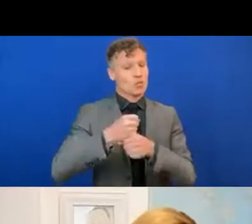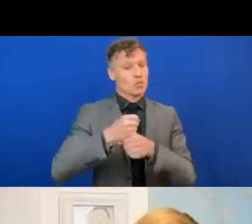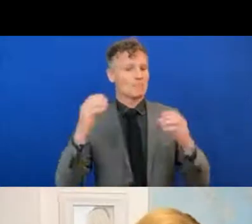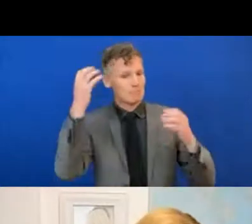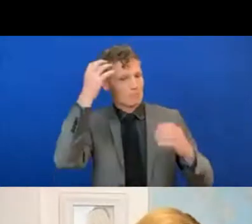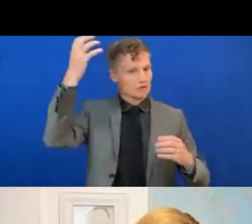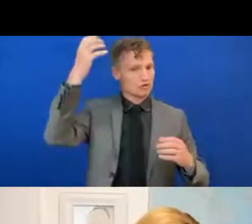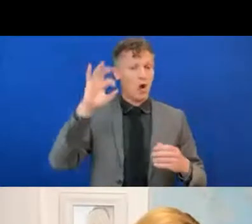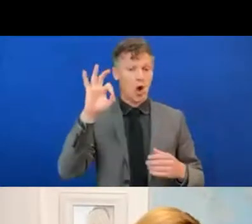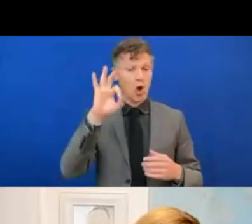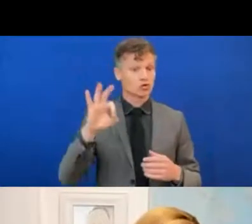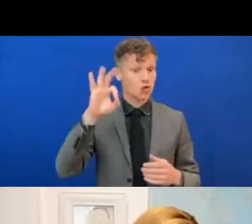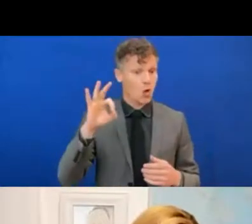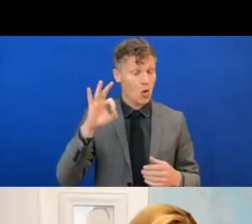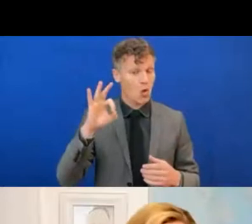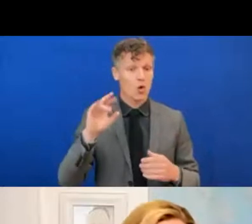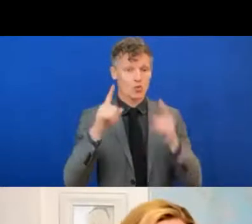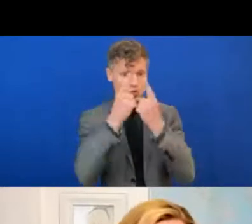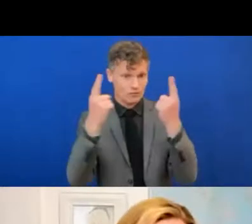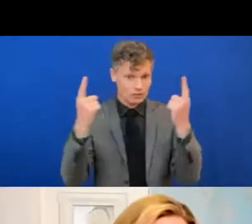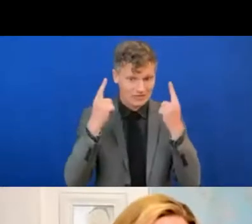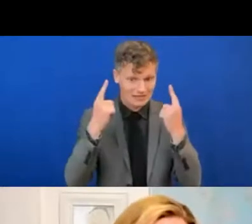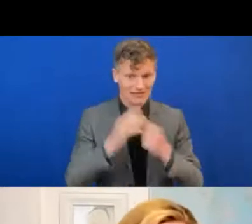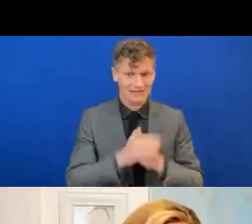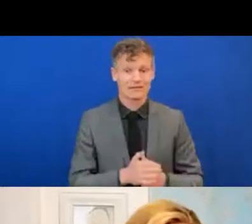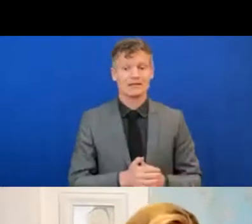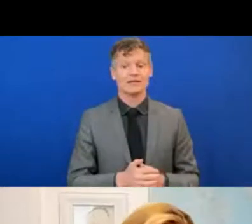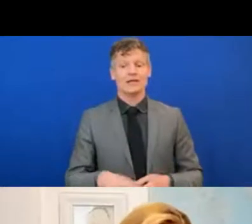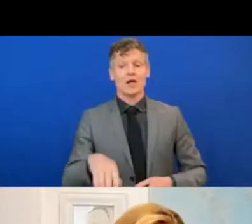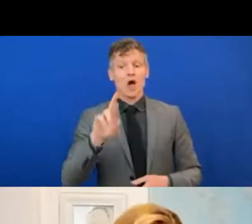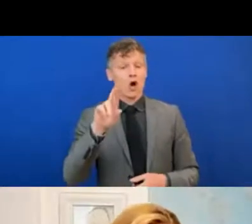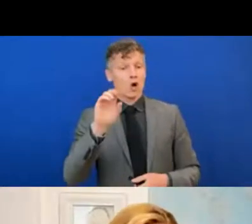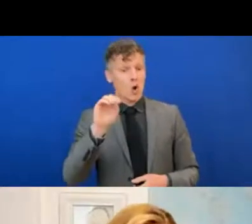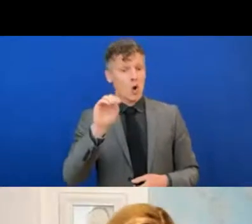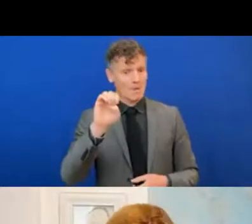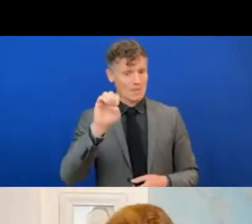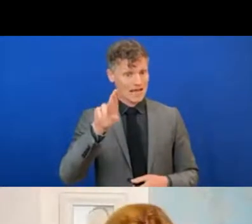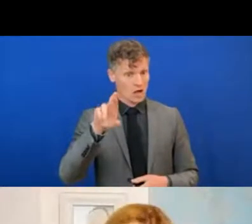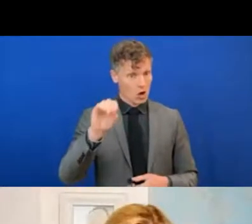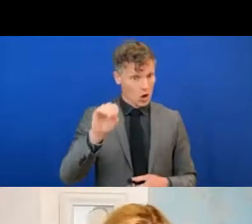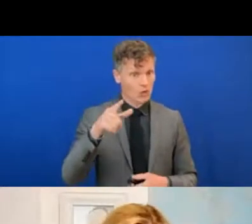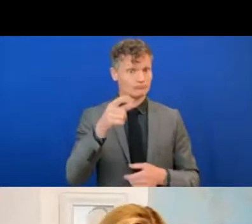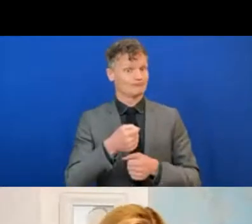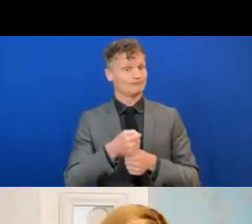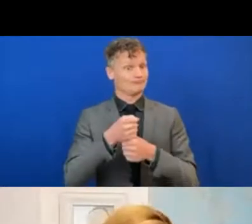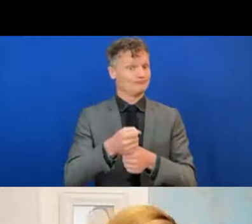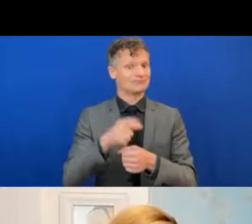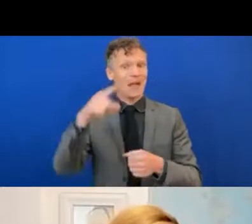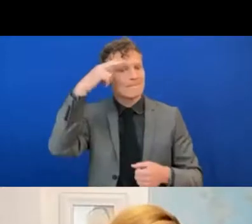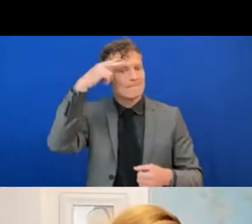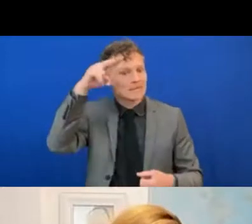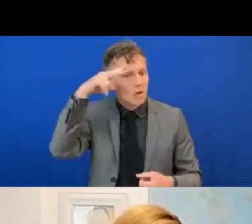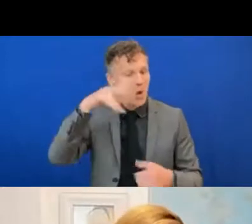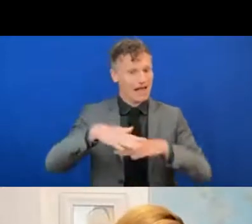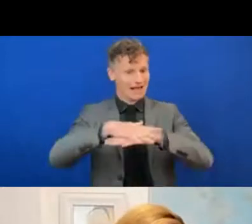from the Telecommunications Indigenous Communities of Mexico. Claudia Gordon, Director of Government